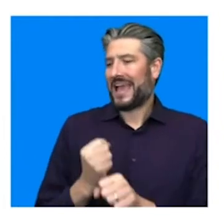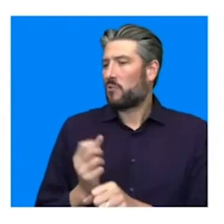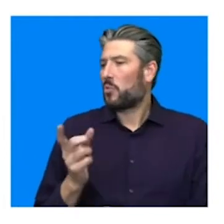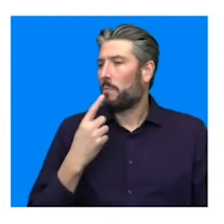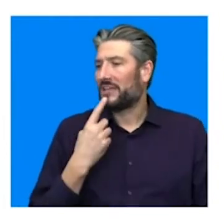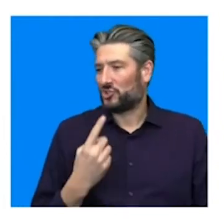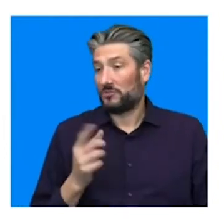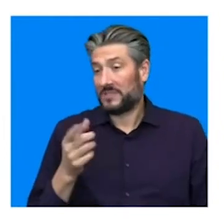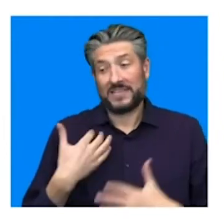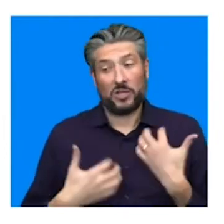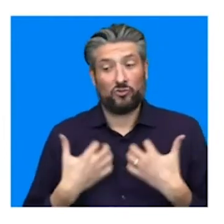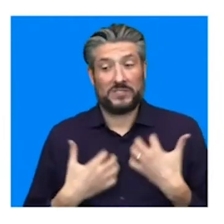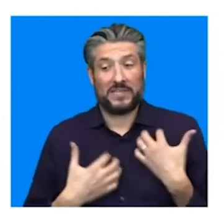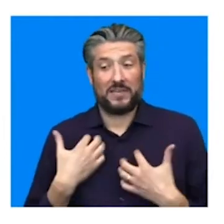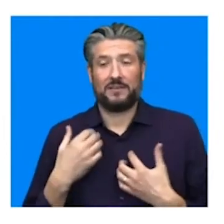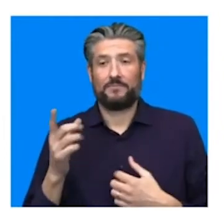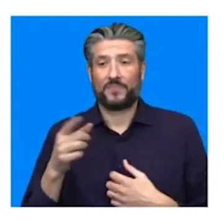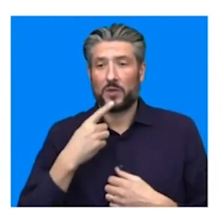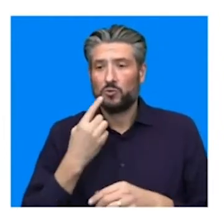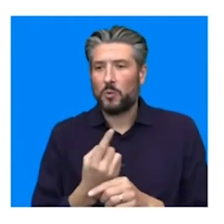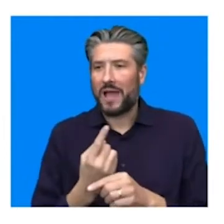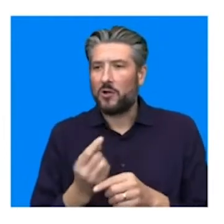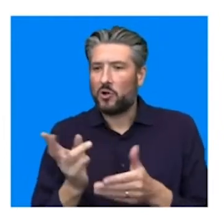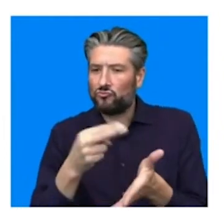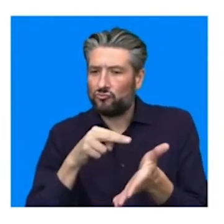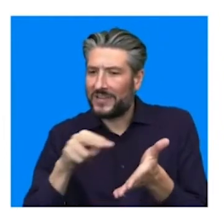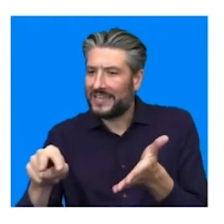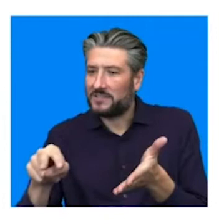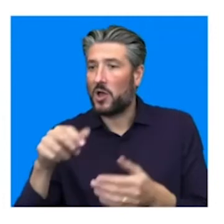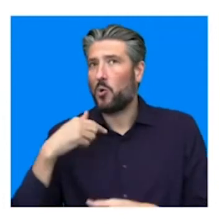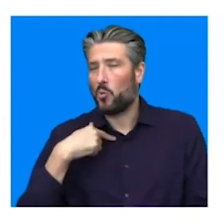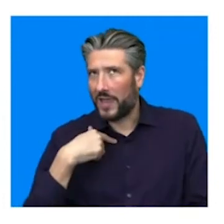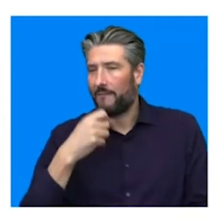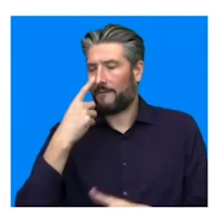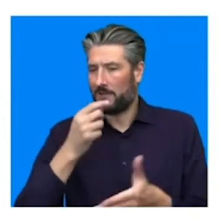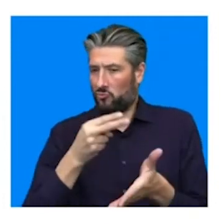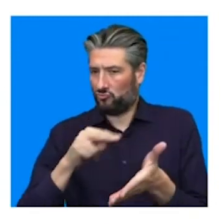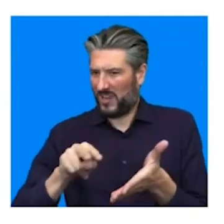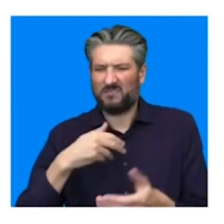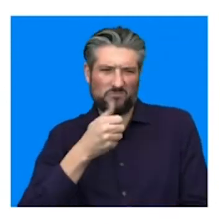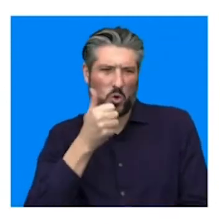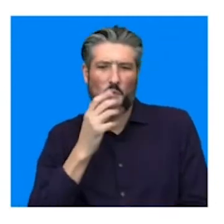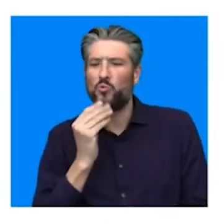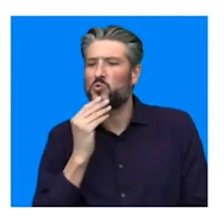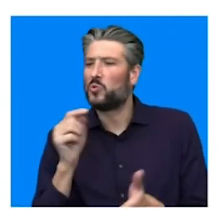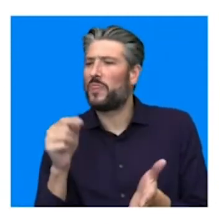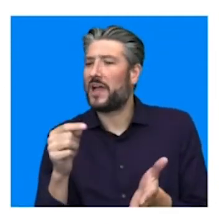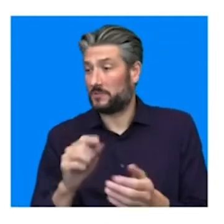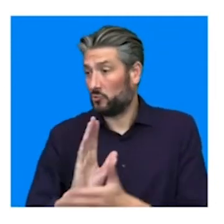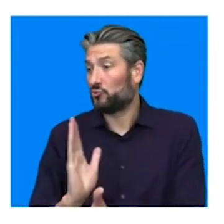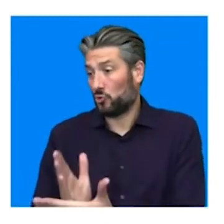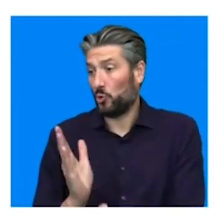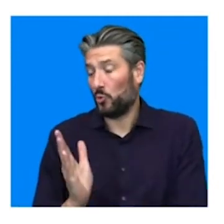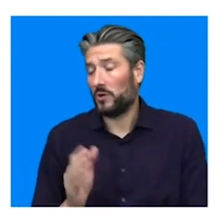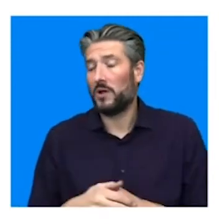idea that we read best what we are used to reading. You know, and that's absolutely true. But I think we